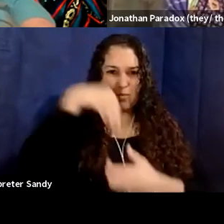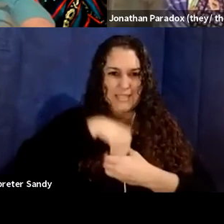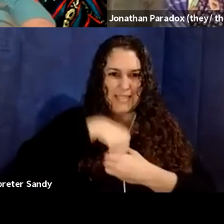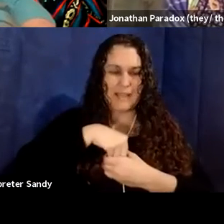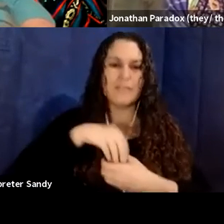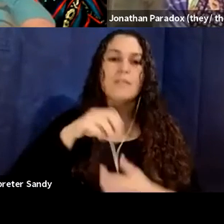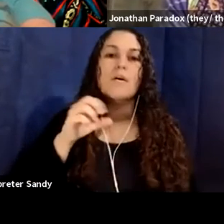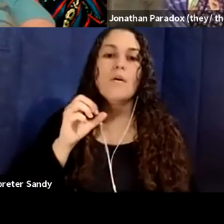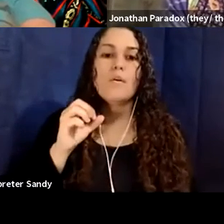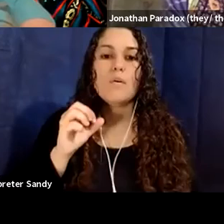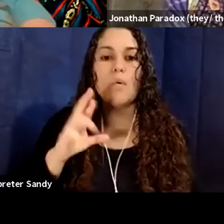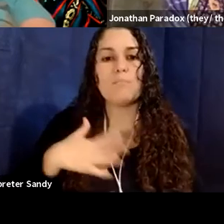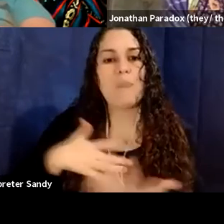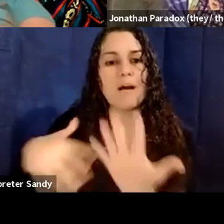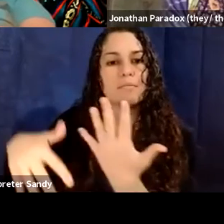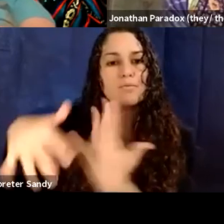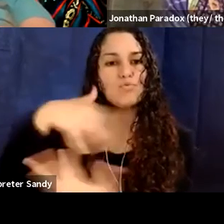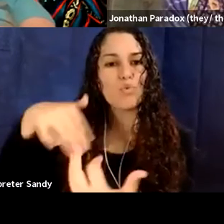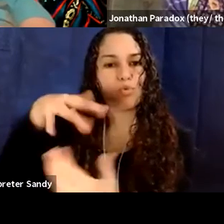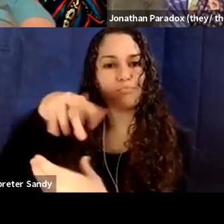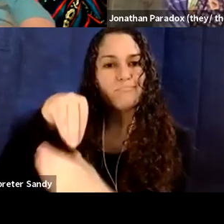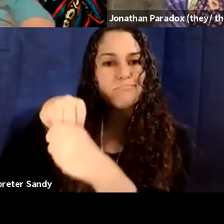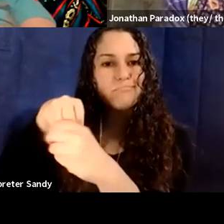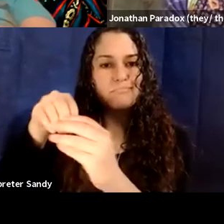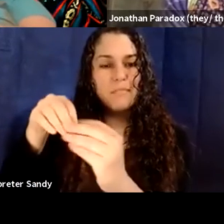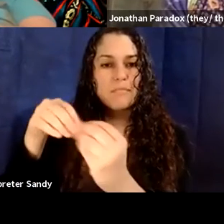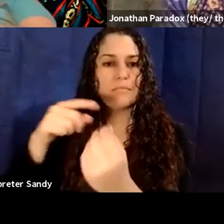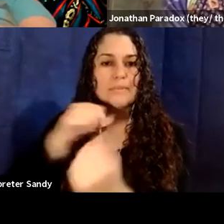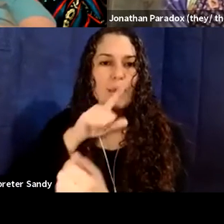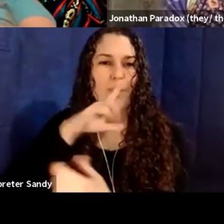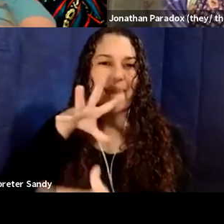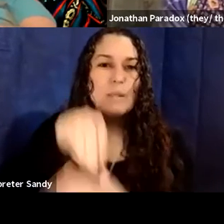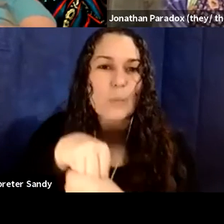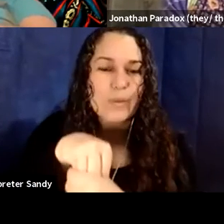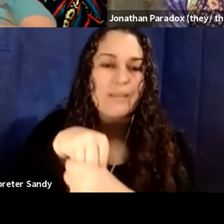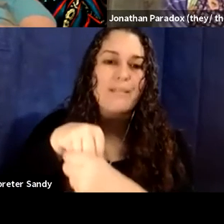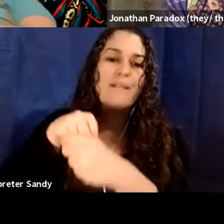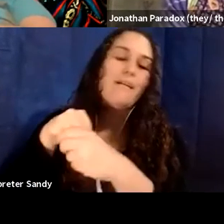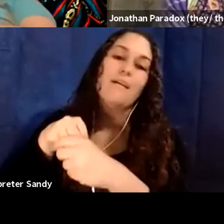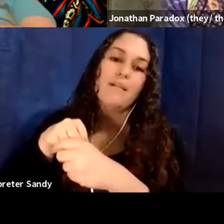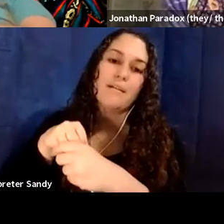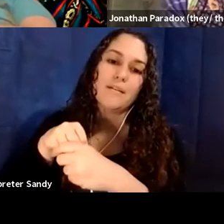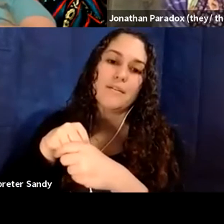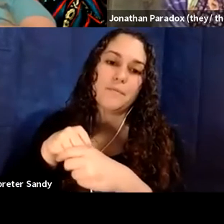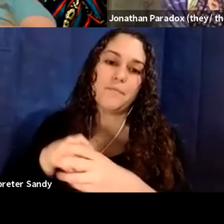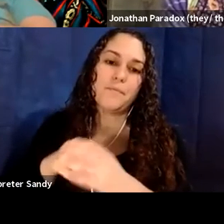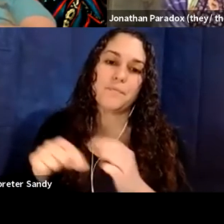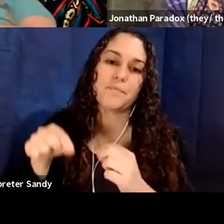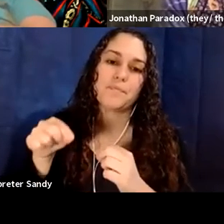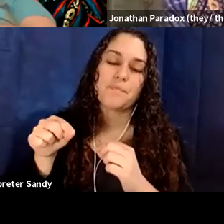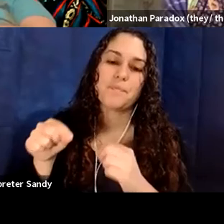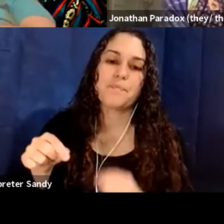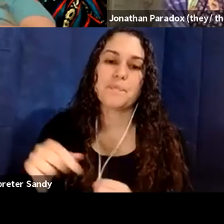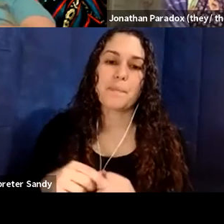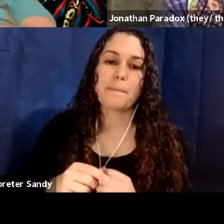and, um, lack of inclusion essentially, um, also reflect,